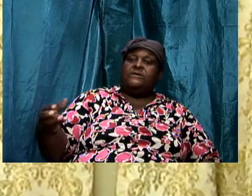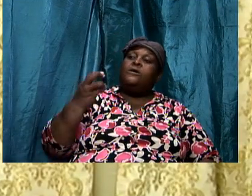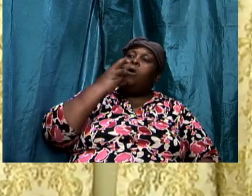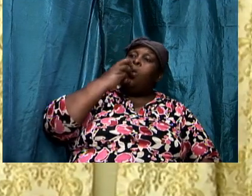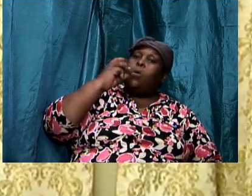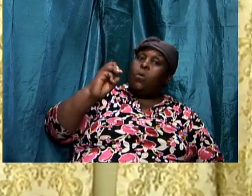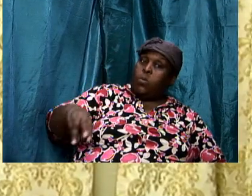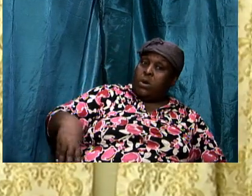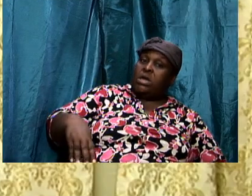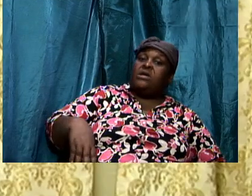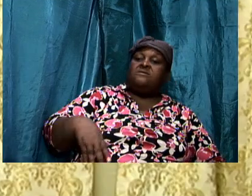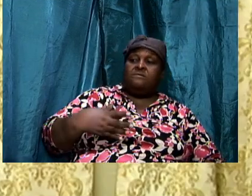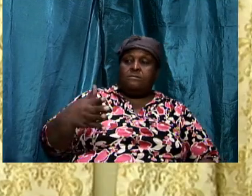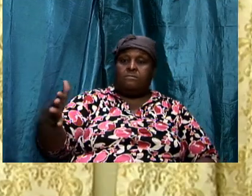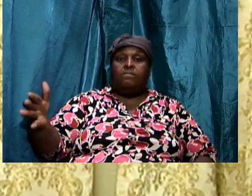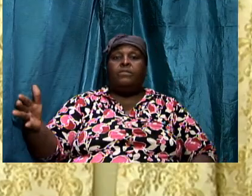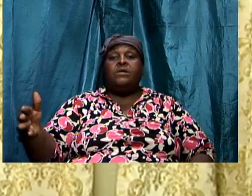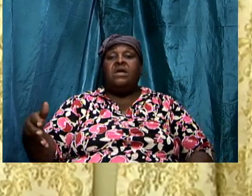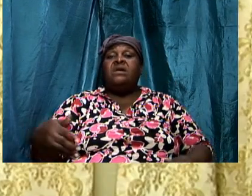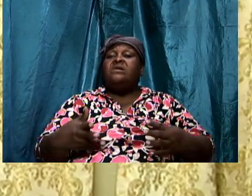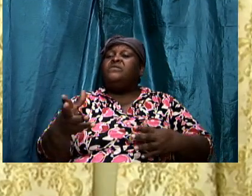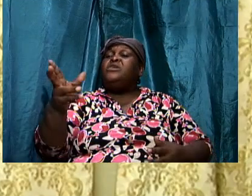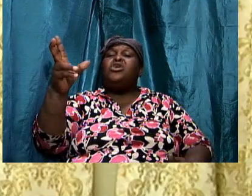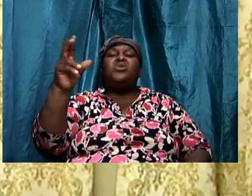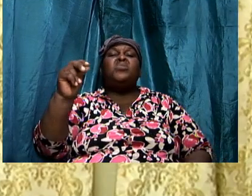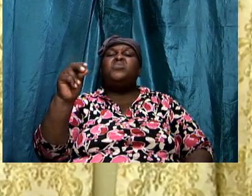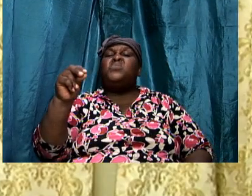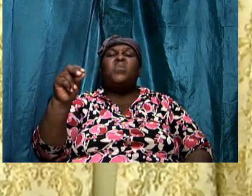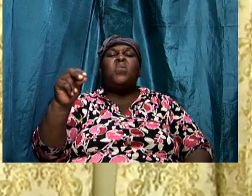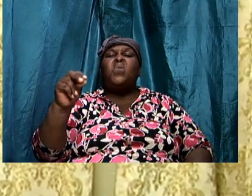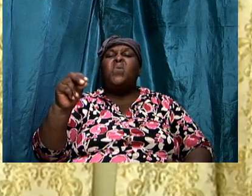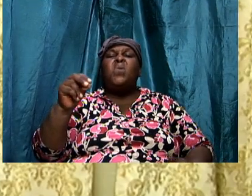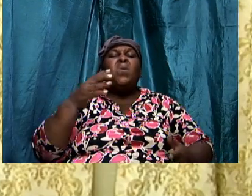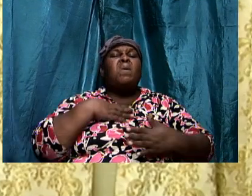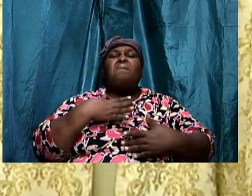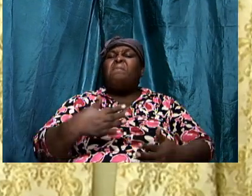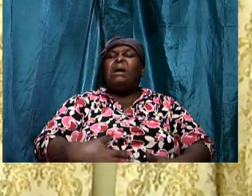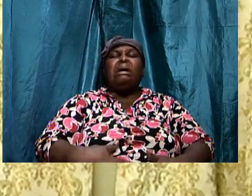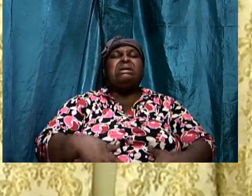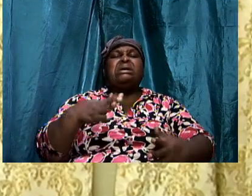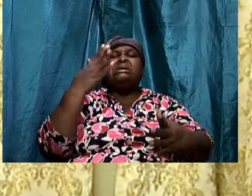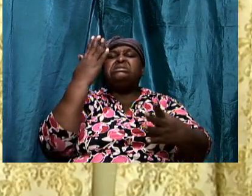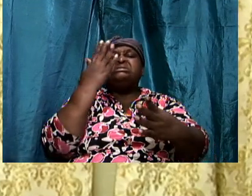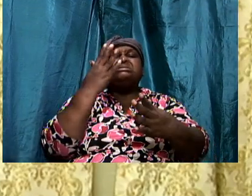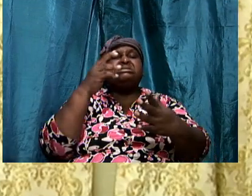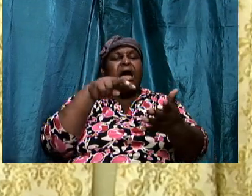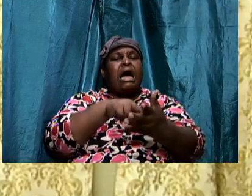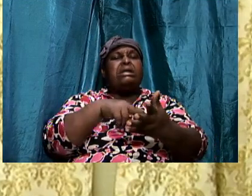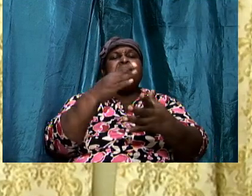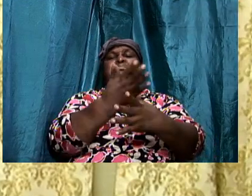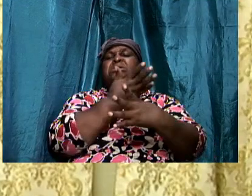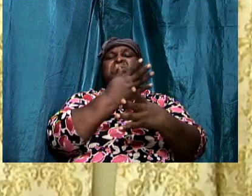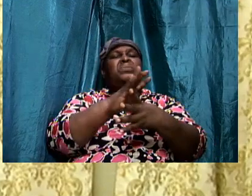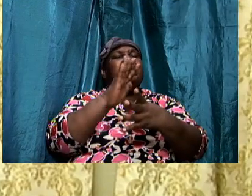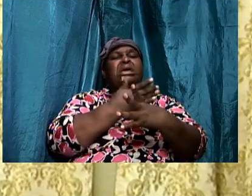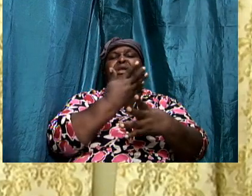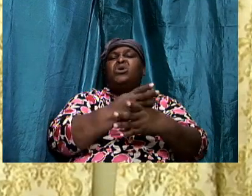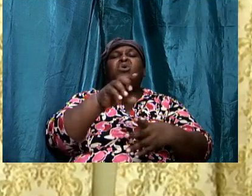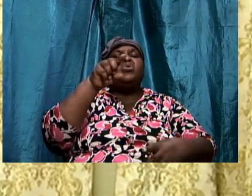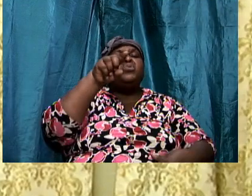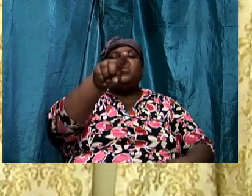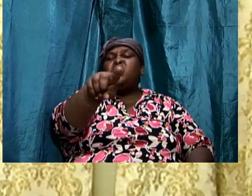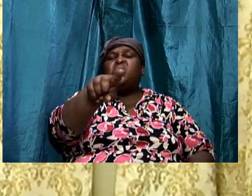conflict there are no referees so to speak and the adversary will use